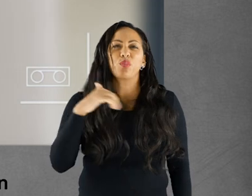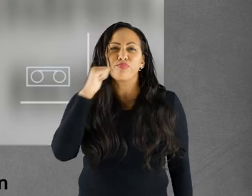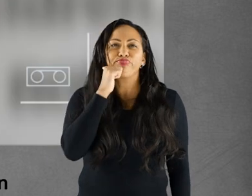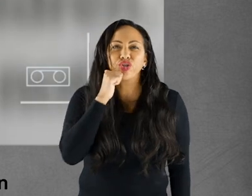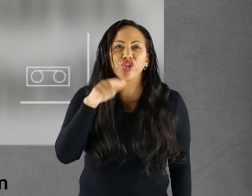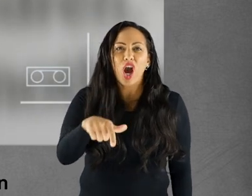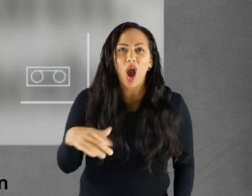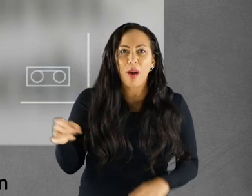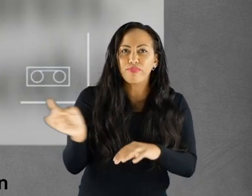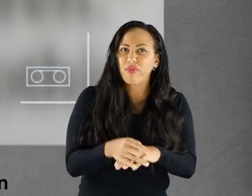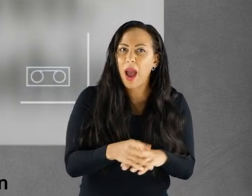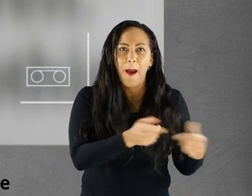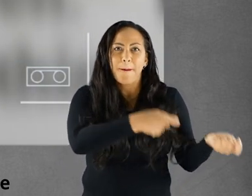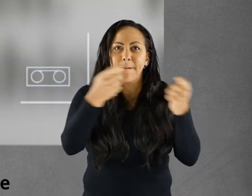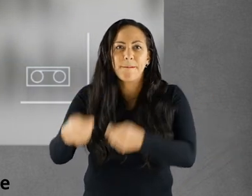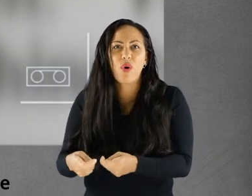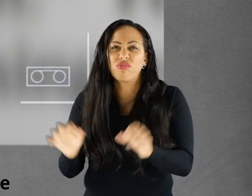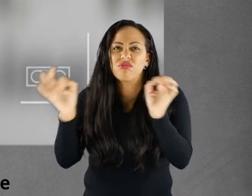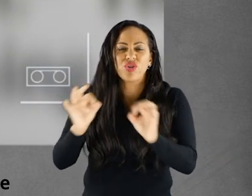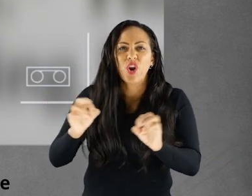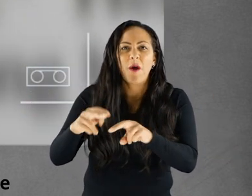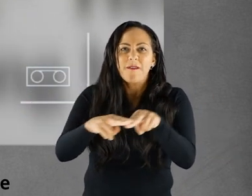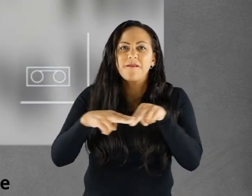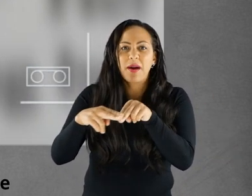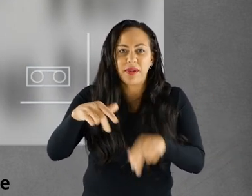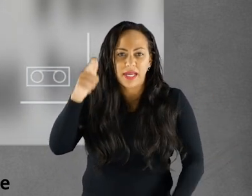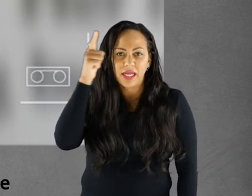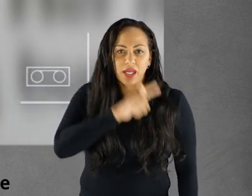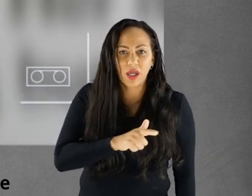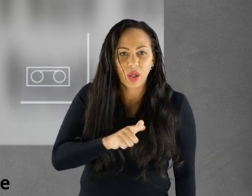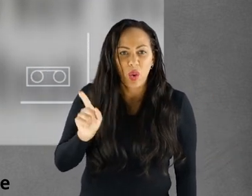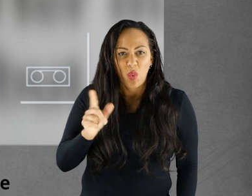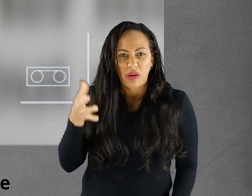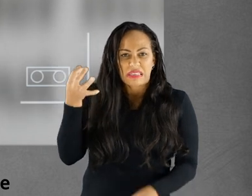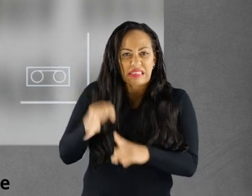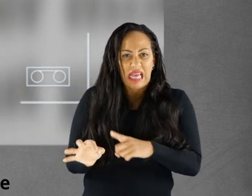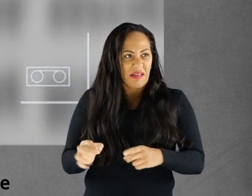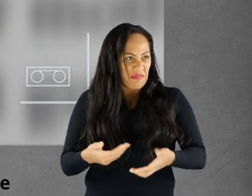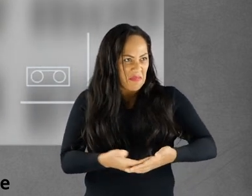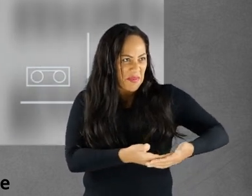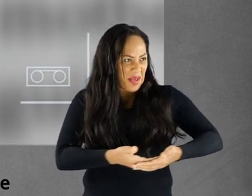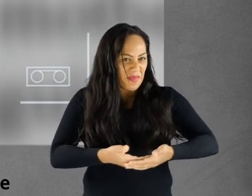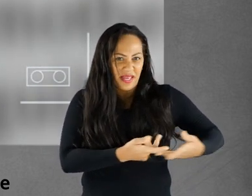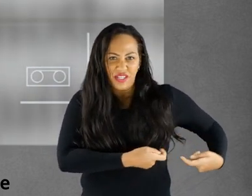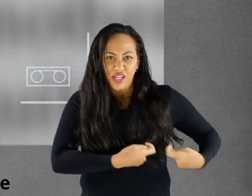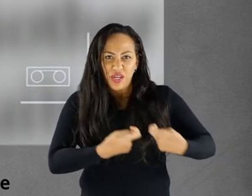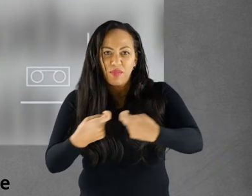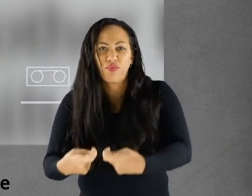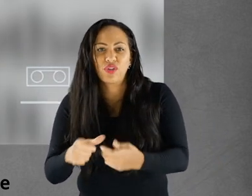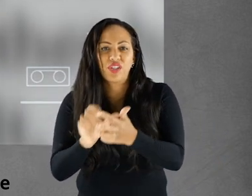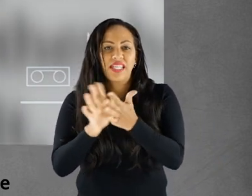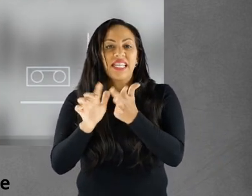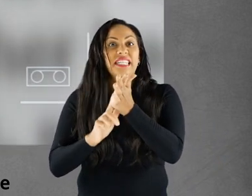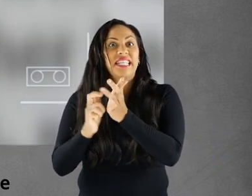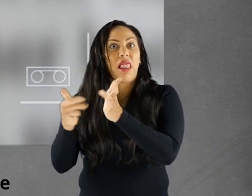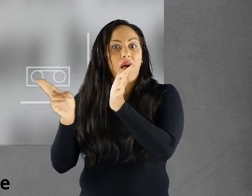Oh my goodness, what has she given birth to? That new bride from Punjab has not brought the family any luck, has she? What kind